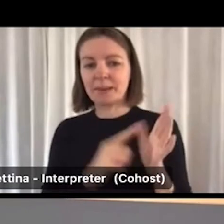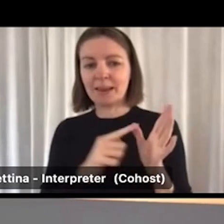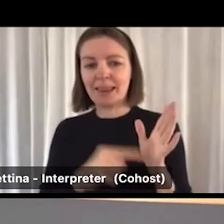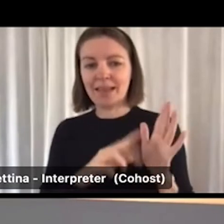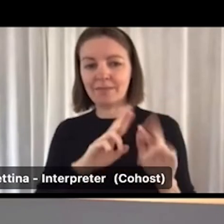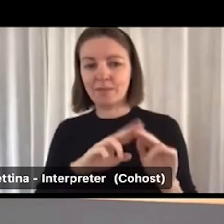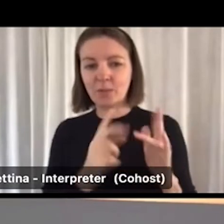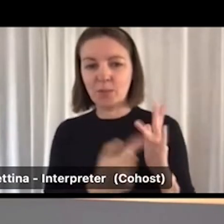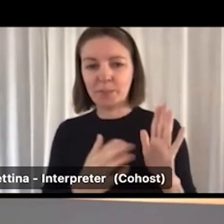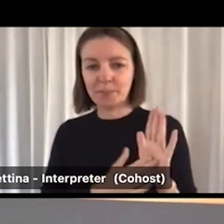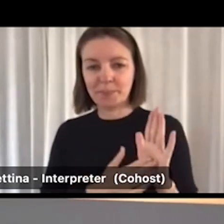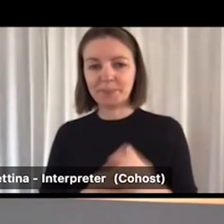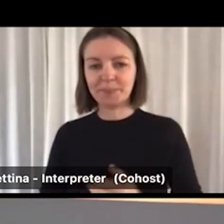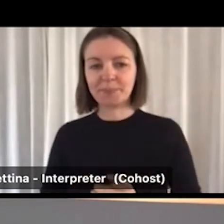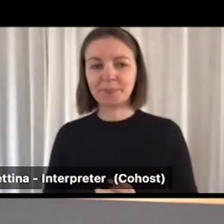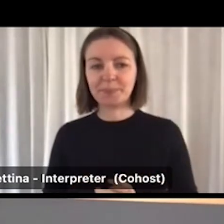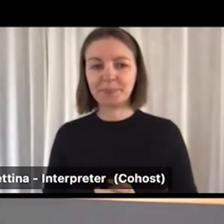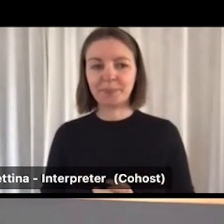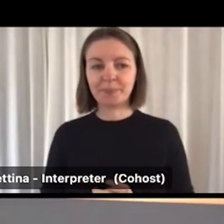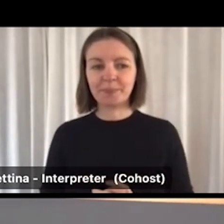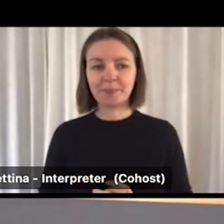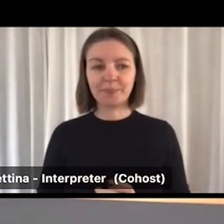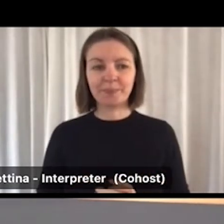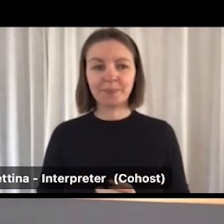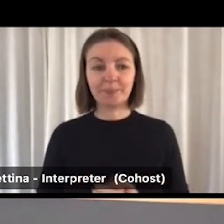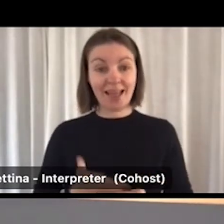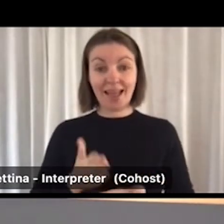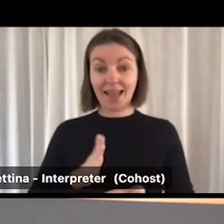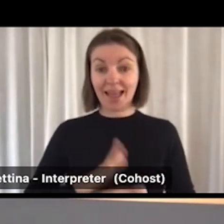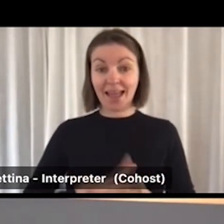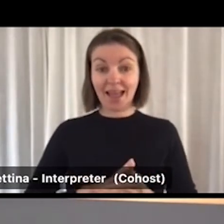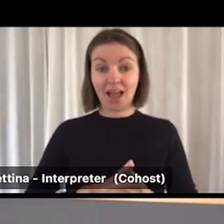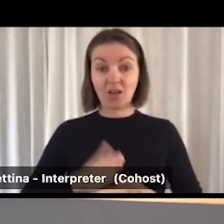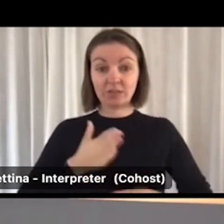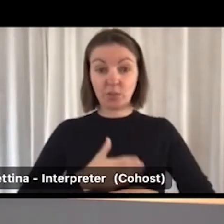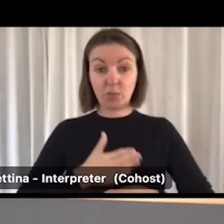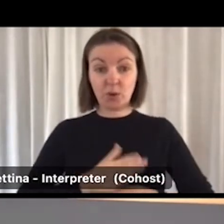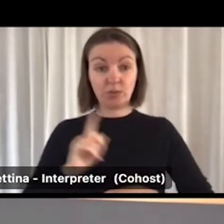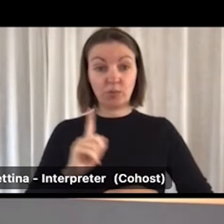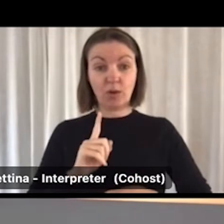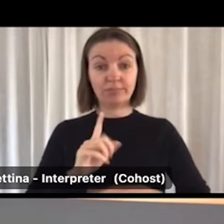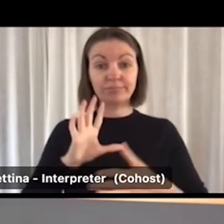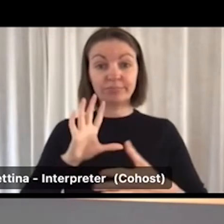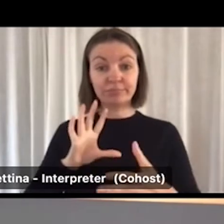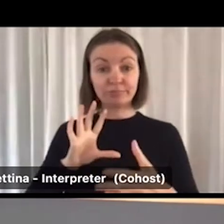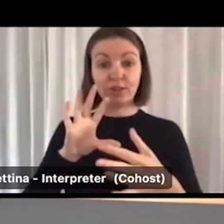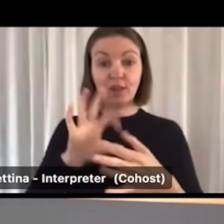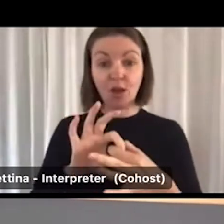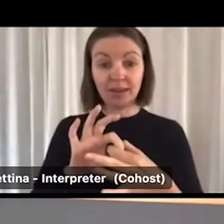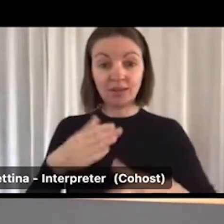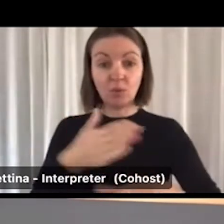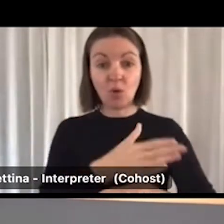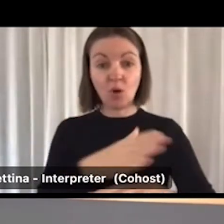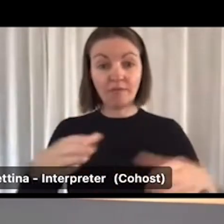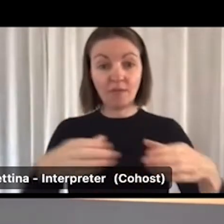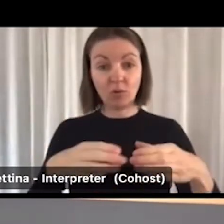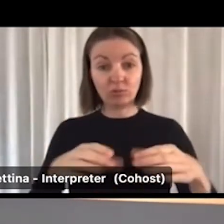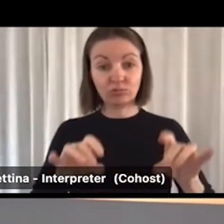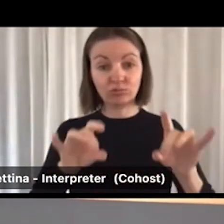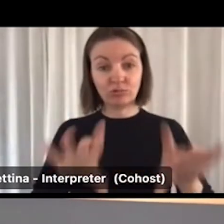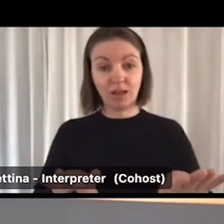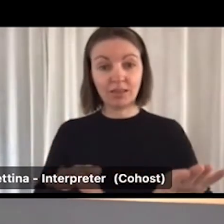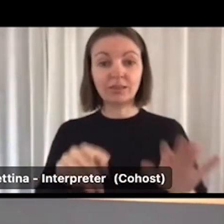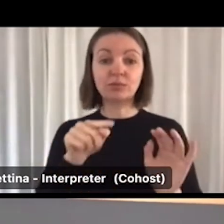So in this slide, this is how it works for Anna. Anna can log in to workforceaustralia.gov